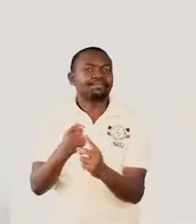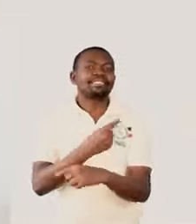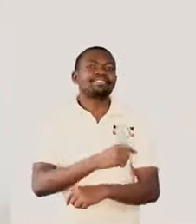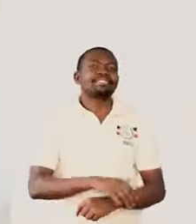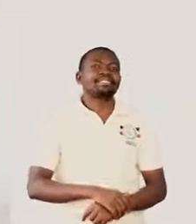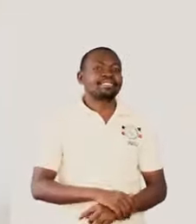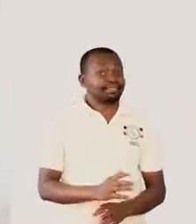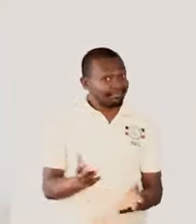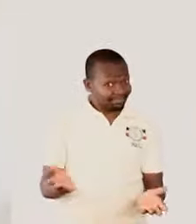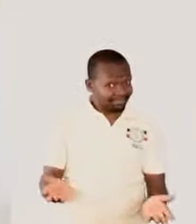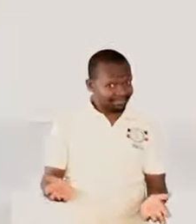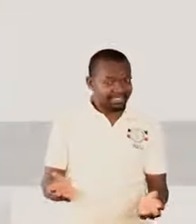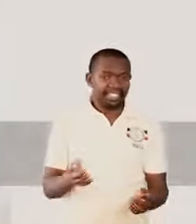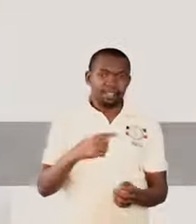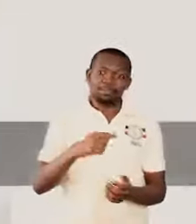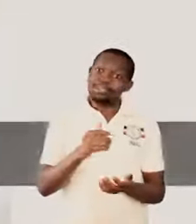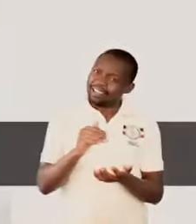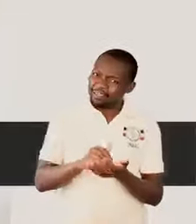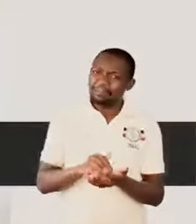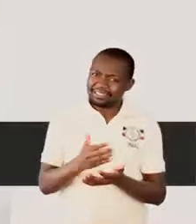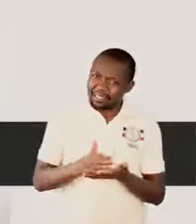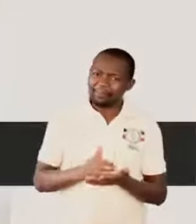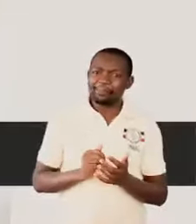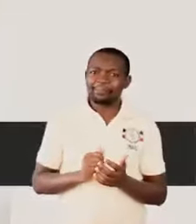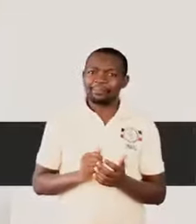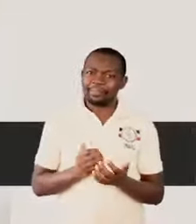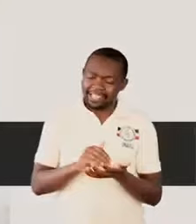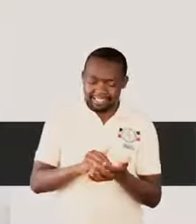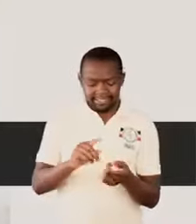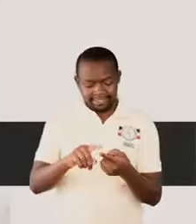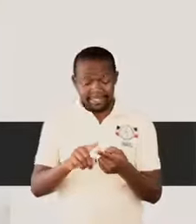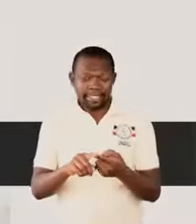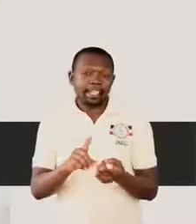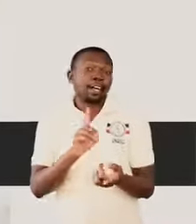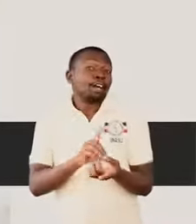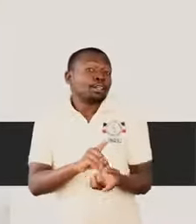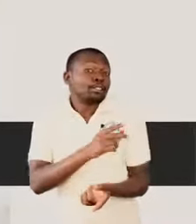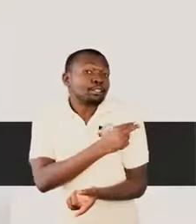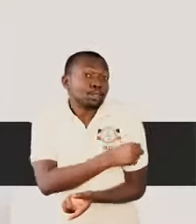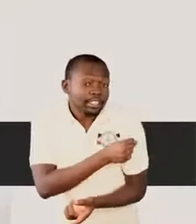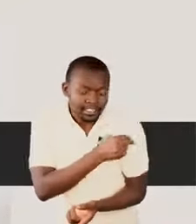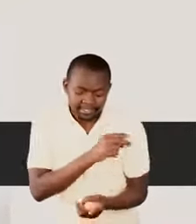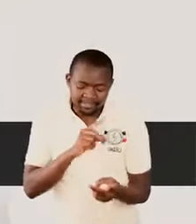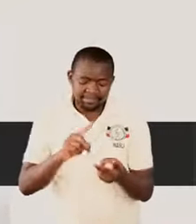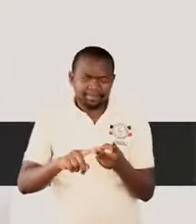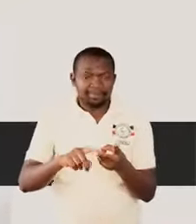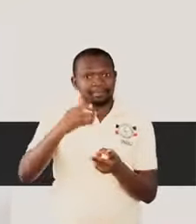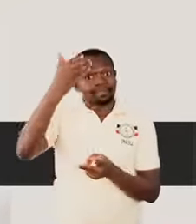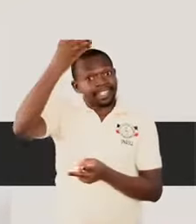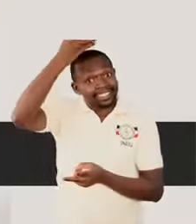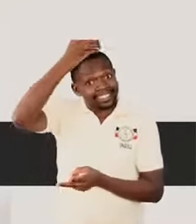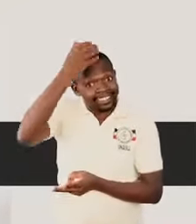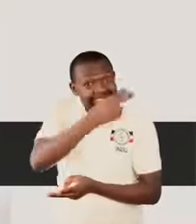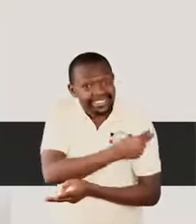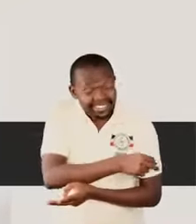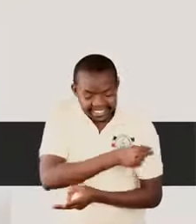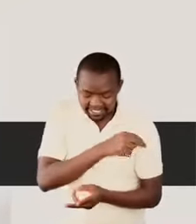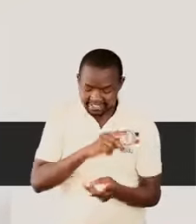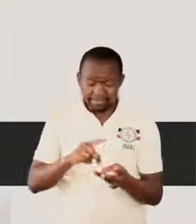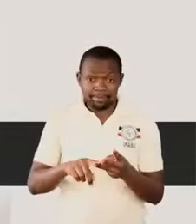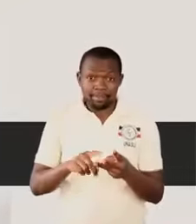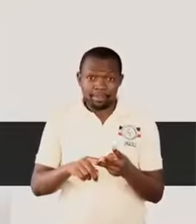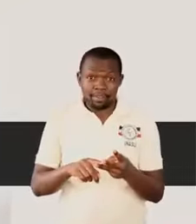Okay, we can repeat some of the careers. Okay, nurses, veterinary doctors,